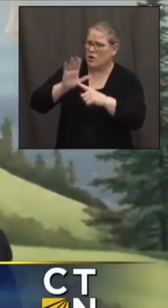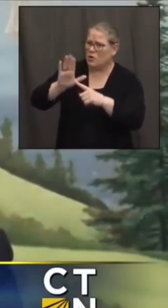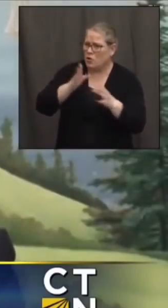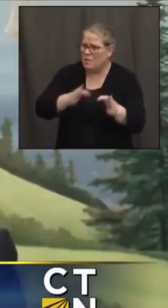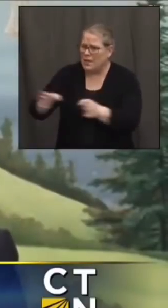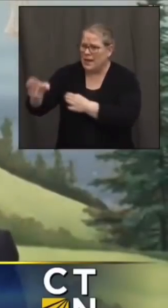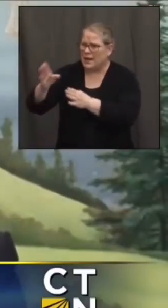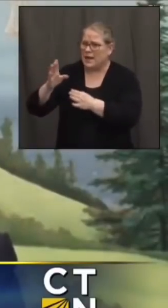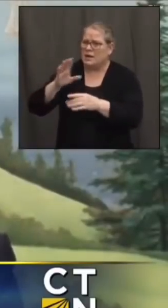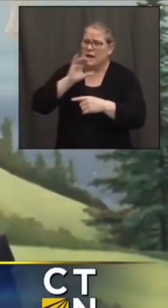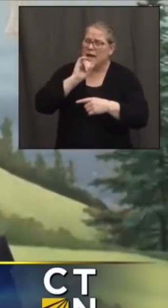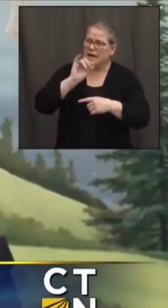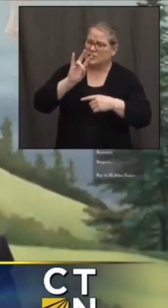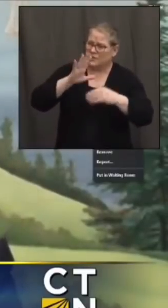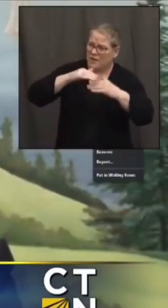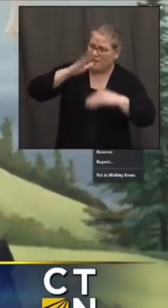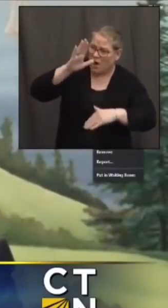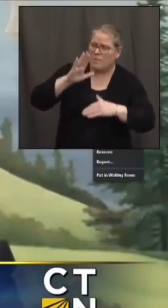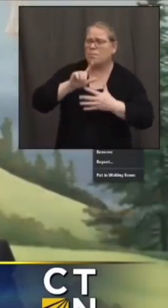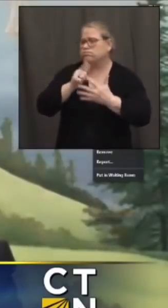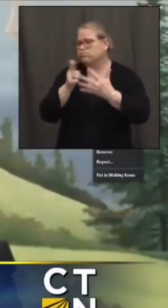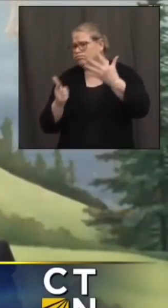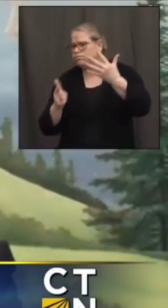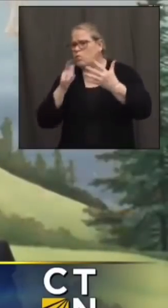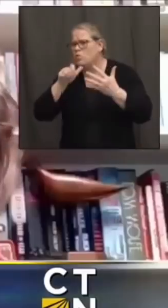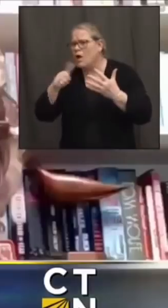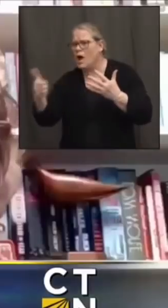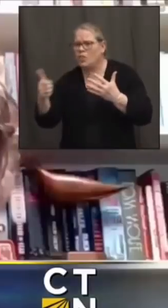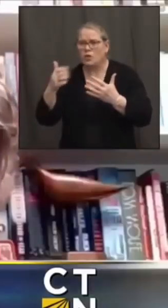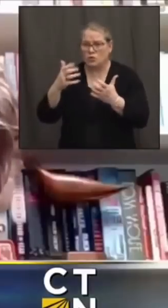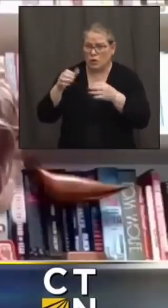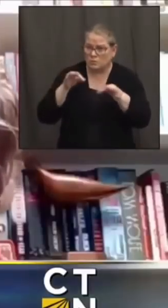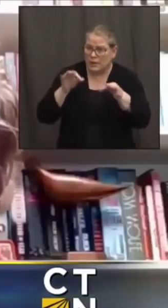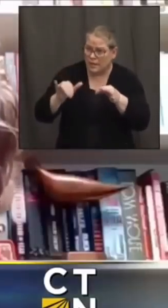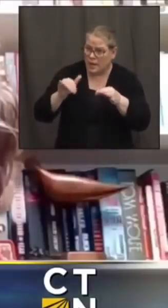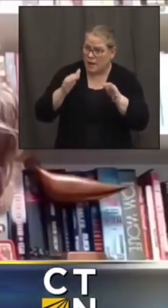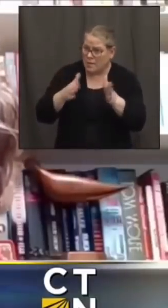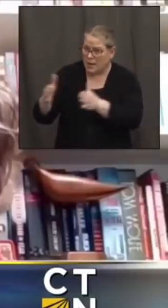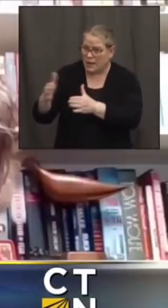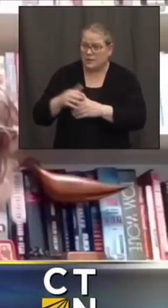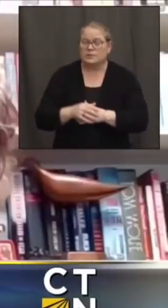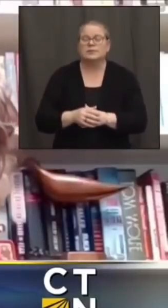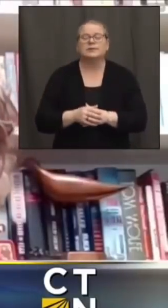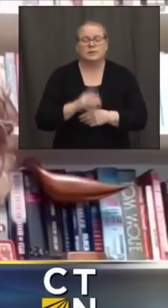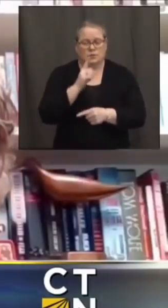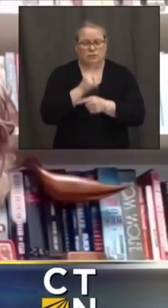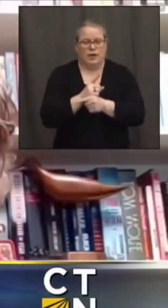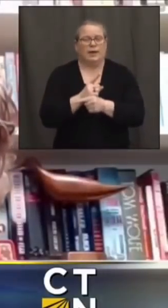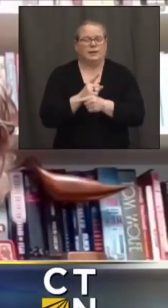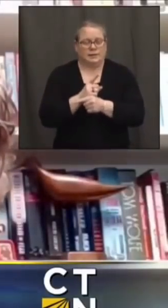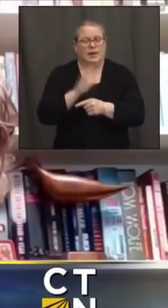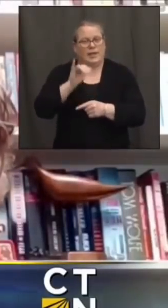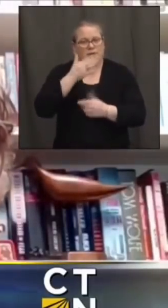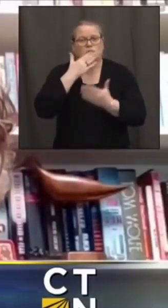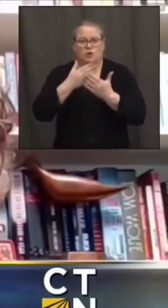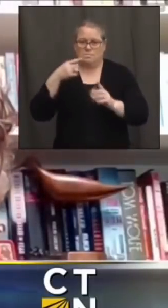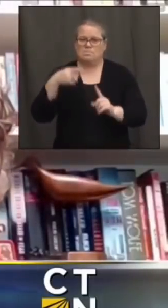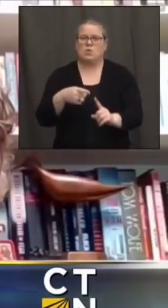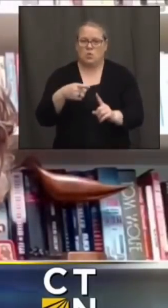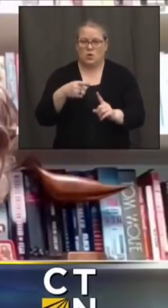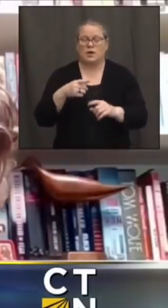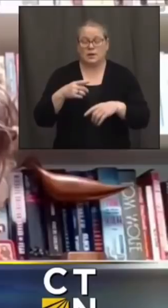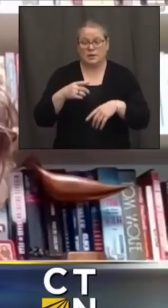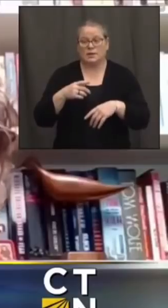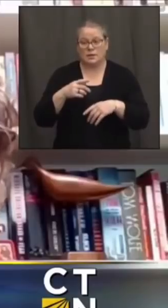beyond the 75 and above sure and um and you're bringing up a very good point which is that that this allocation strategy